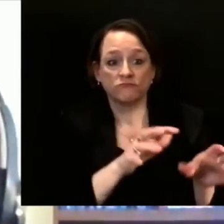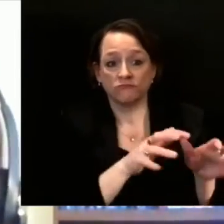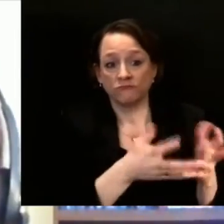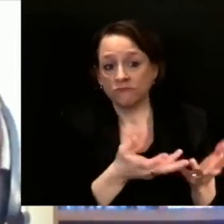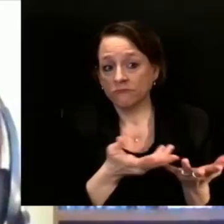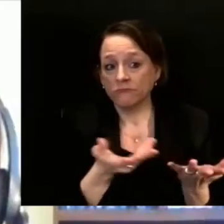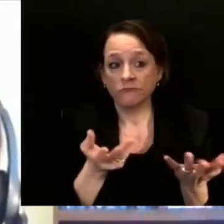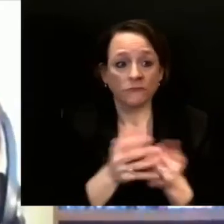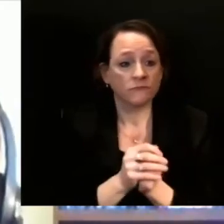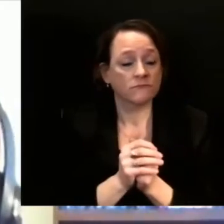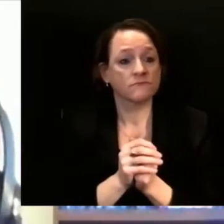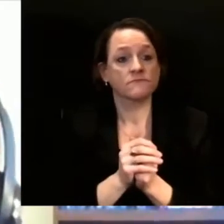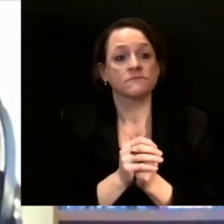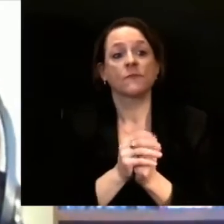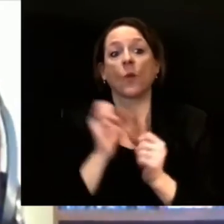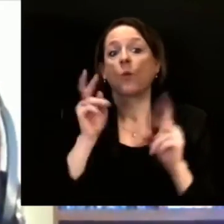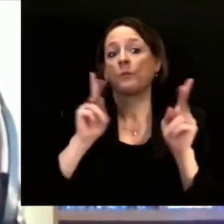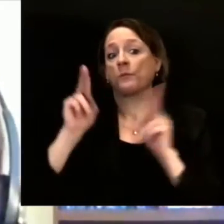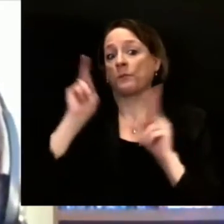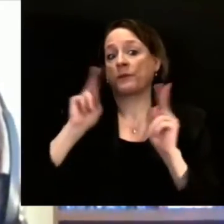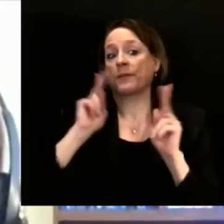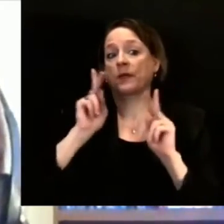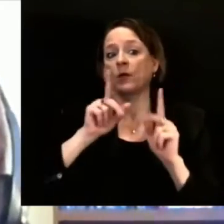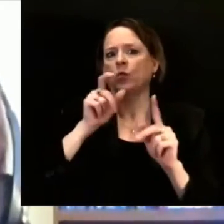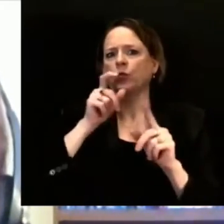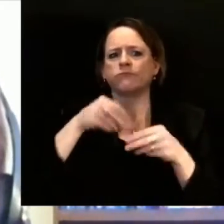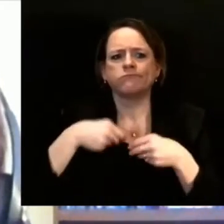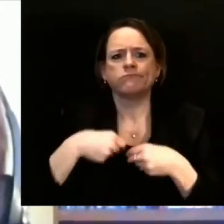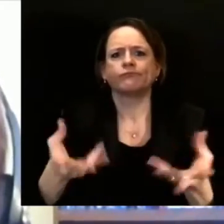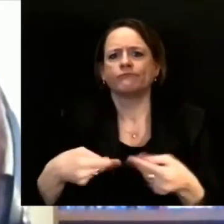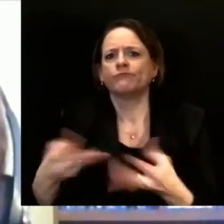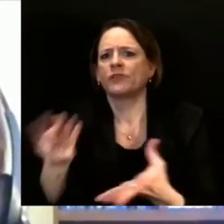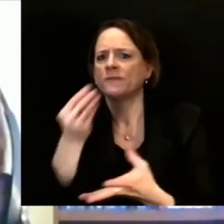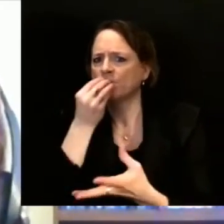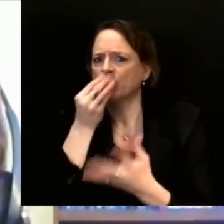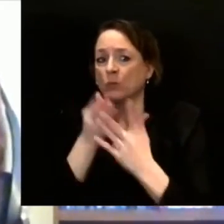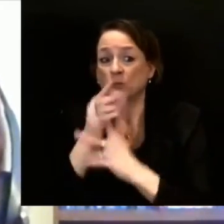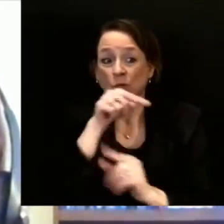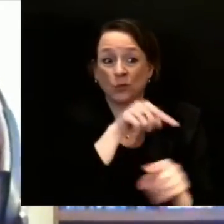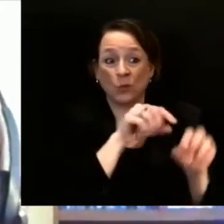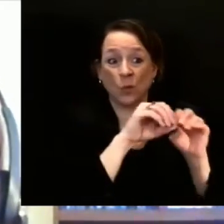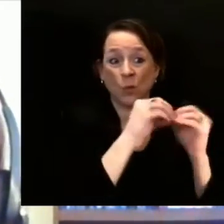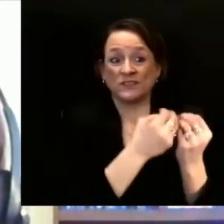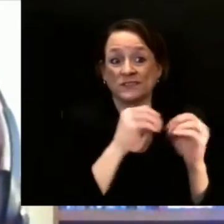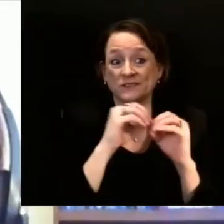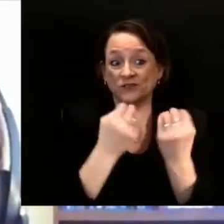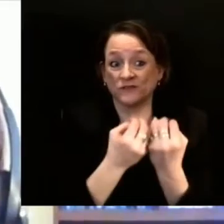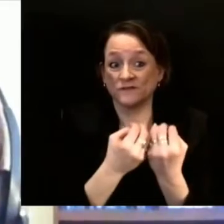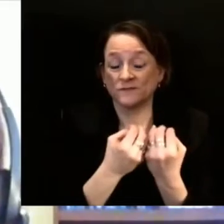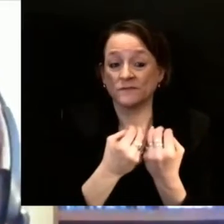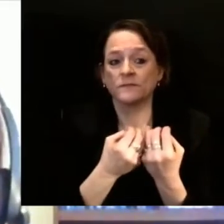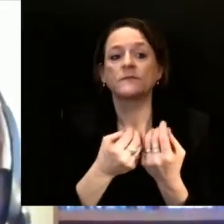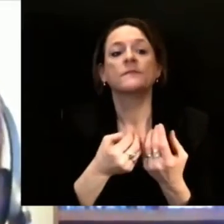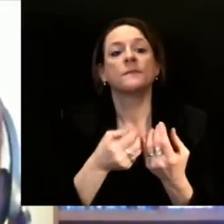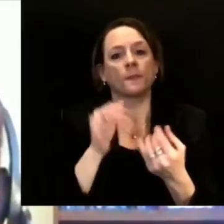organizations. So that does include grocery store workers and workers at other facilities that sell